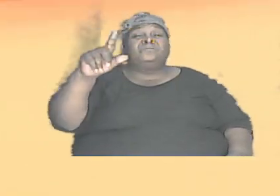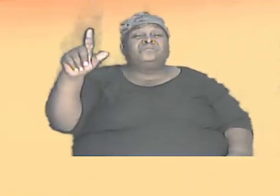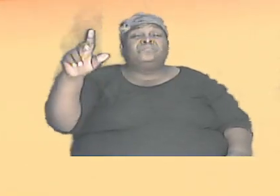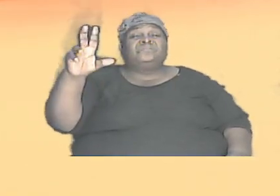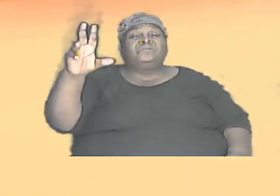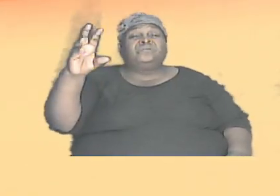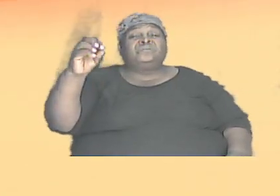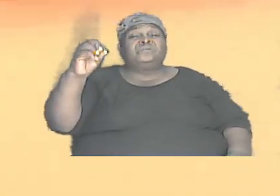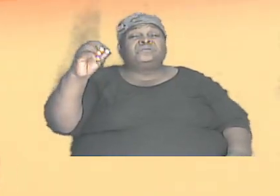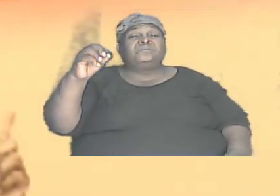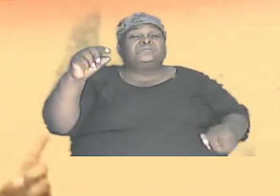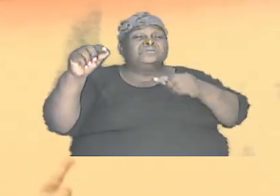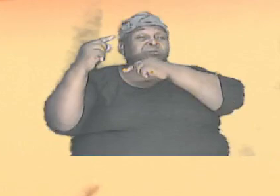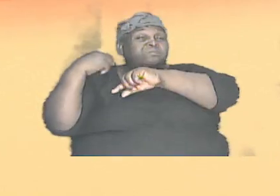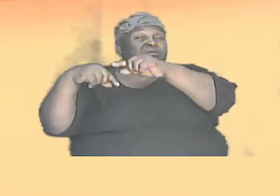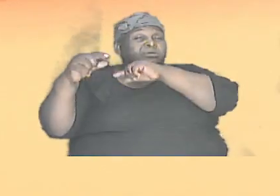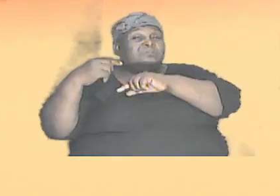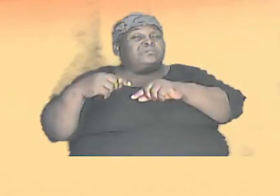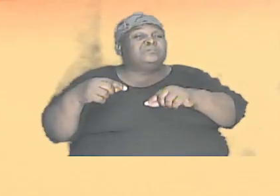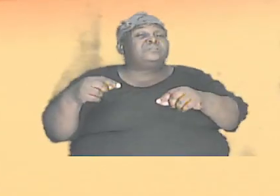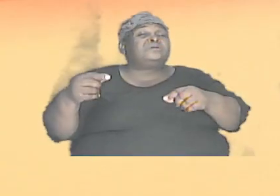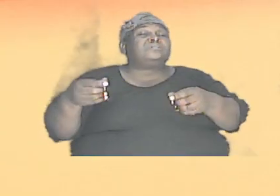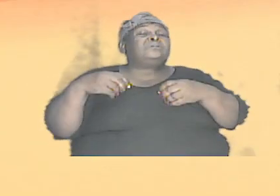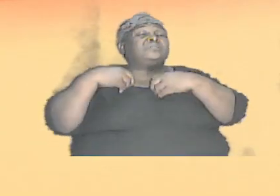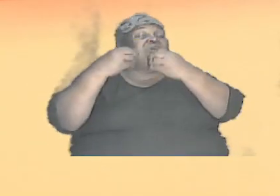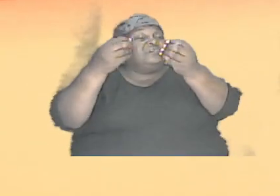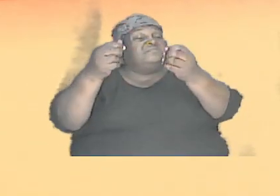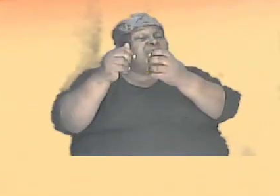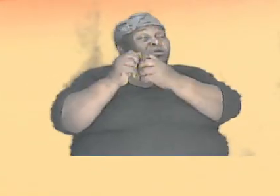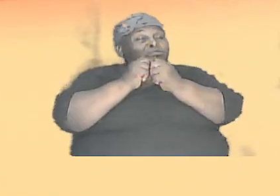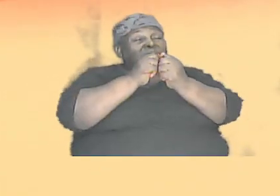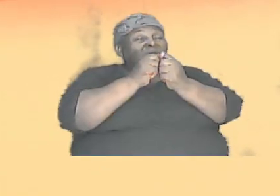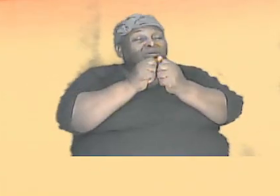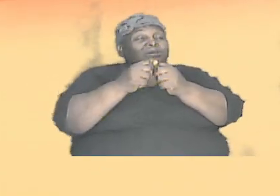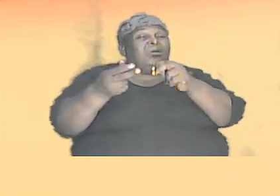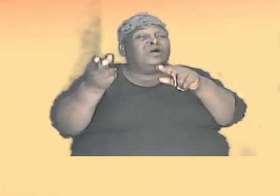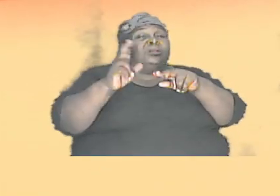that will give you a combination adding up into millions